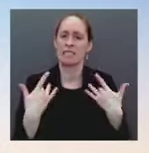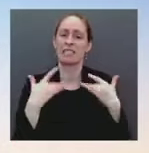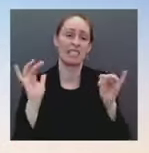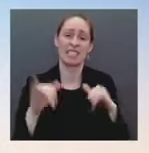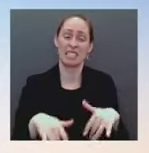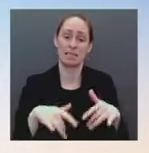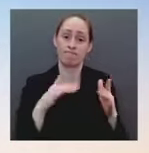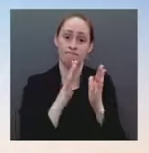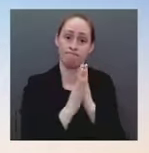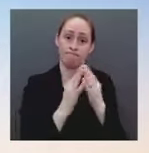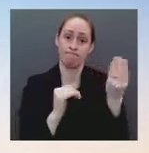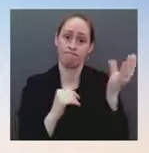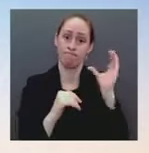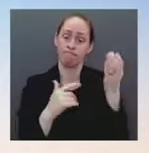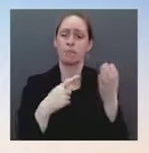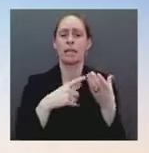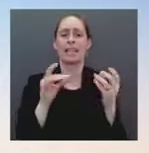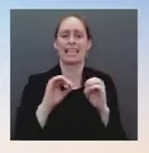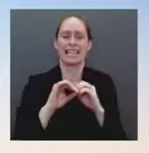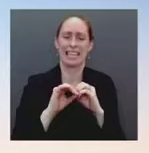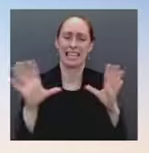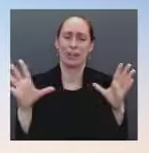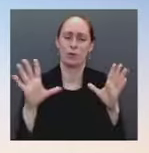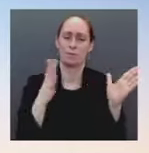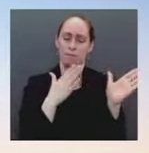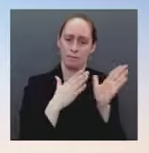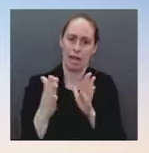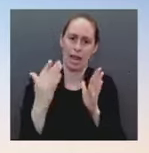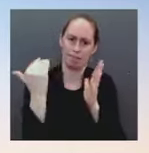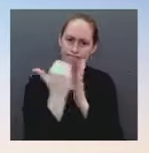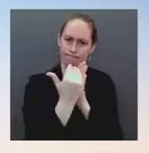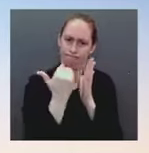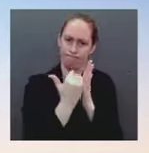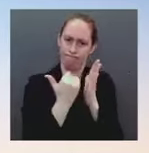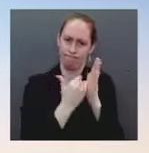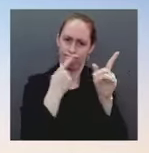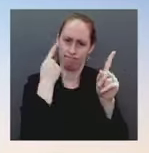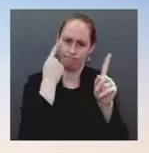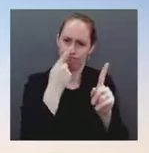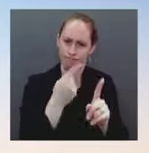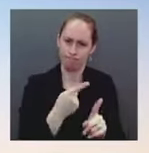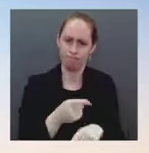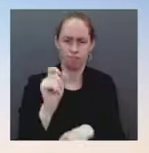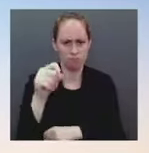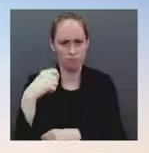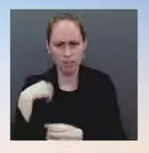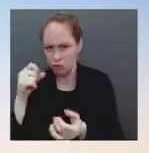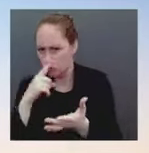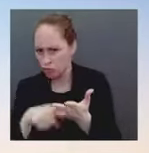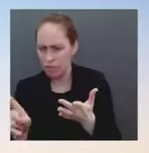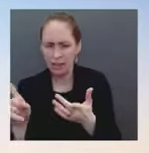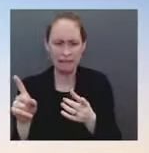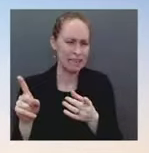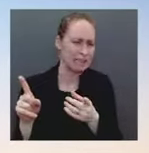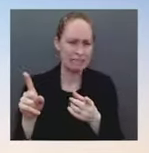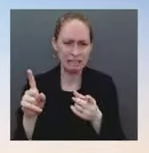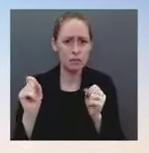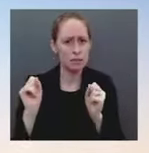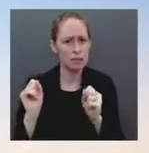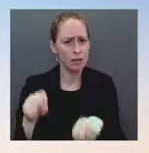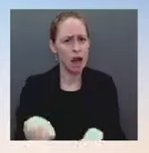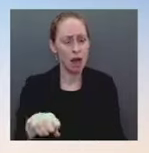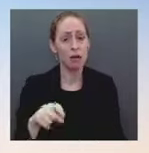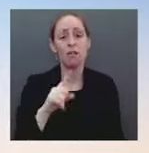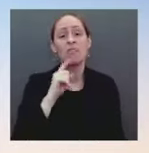of and to have follow-ups. But I think from here, what the president always says when I'm in meetings with him, with Mitch Landrieu, is a big part of our